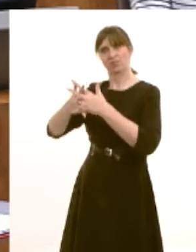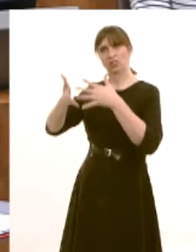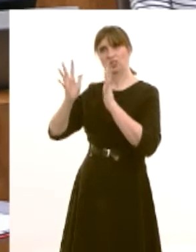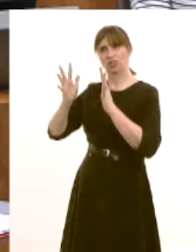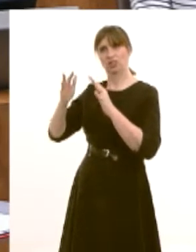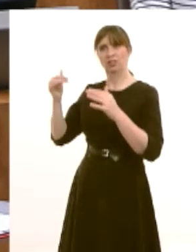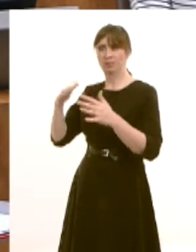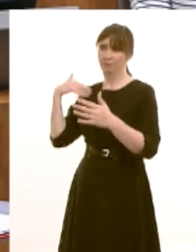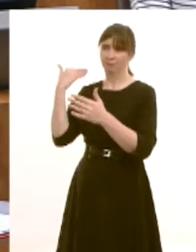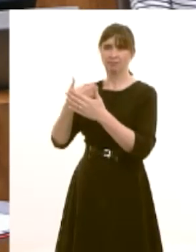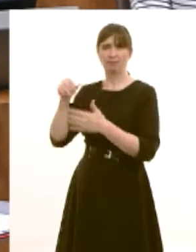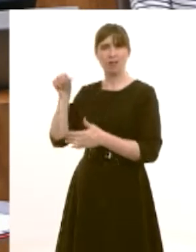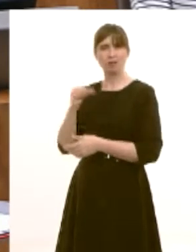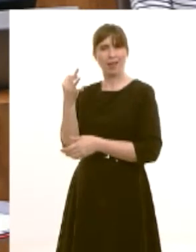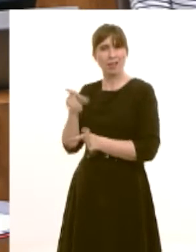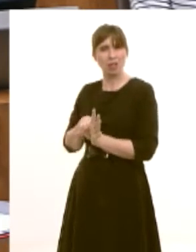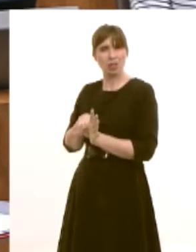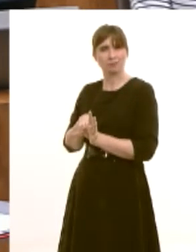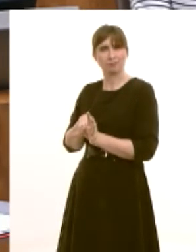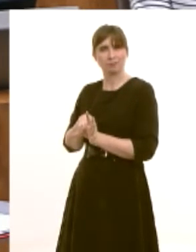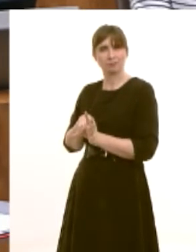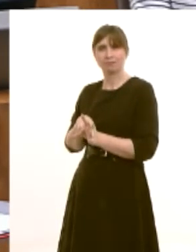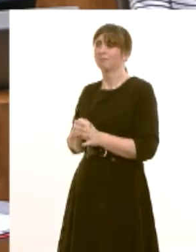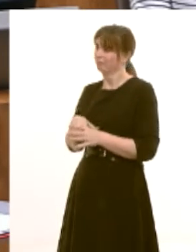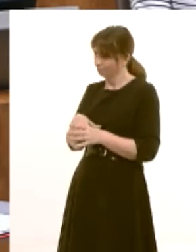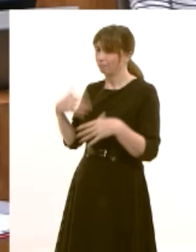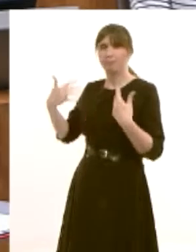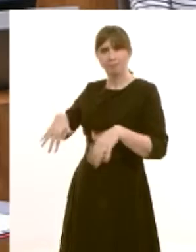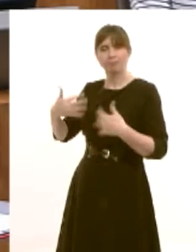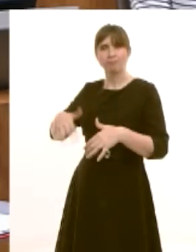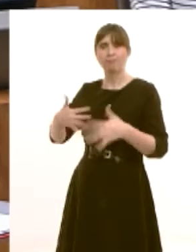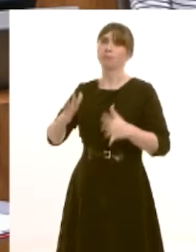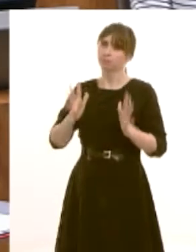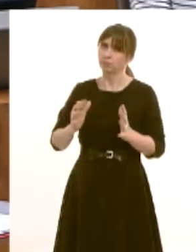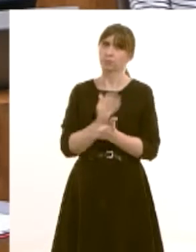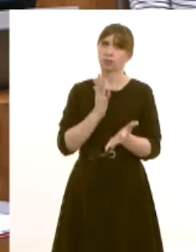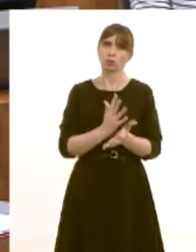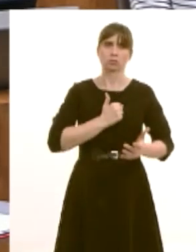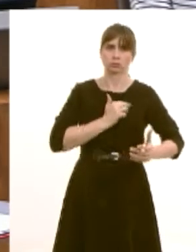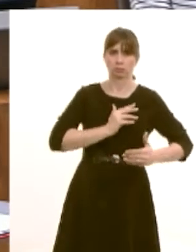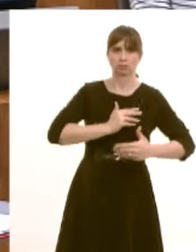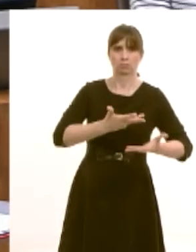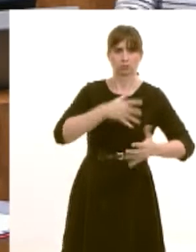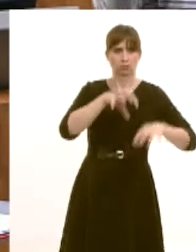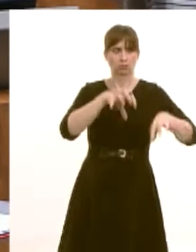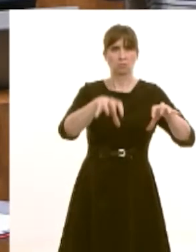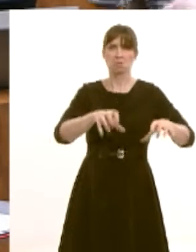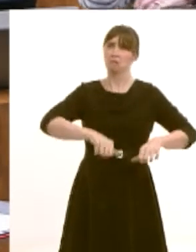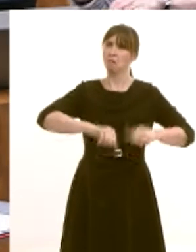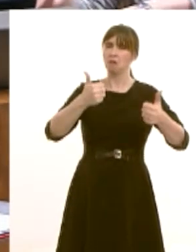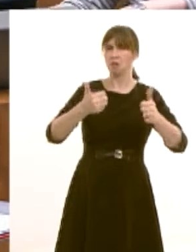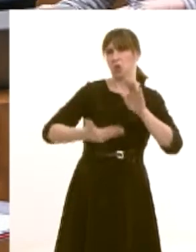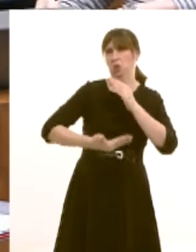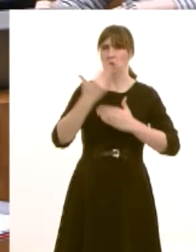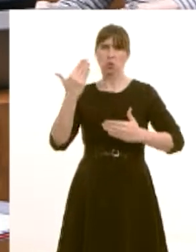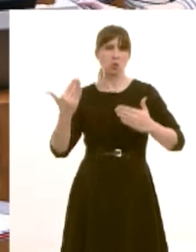but it's time of course to ensure that the facilities that we provide for people with mental health problems are state of the art. That's